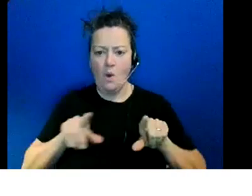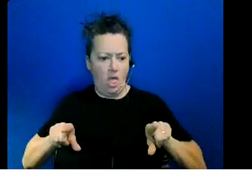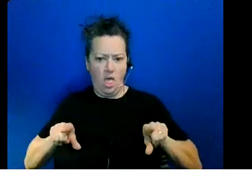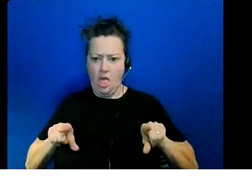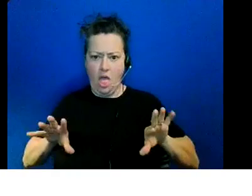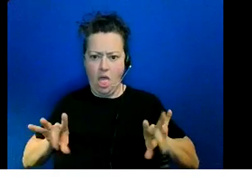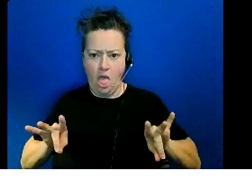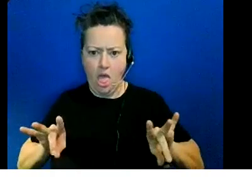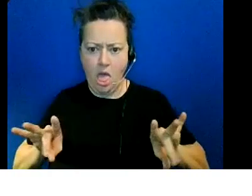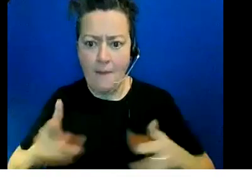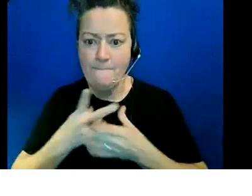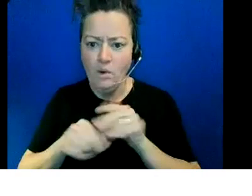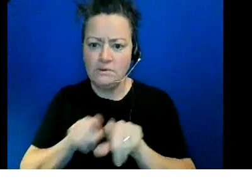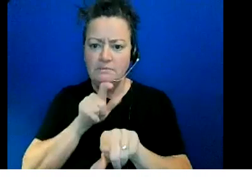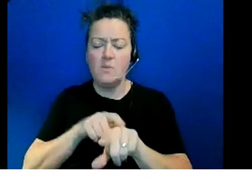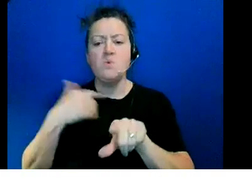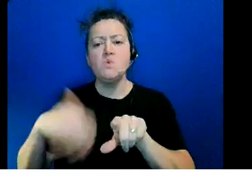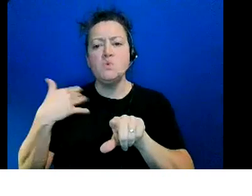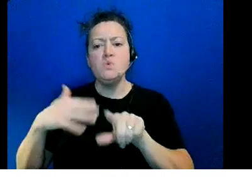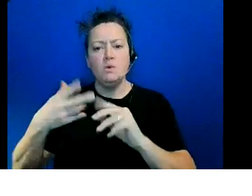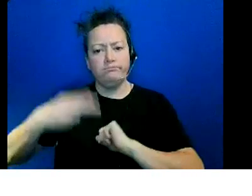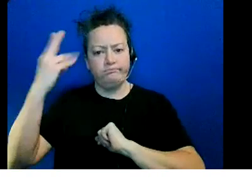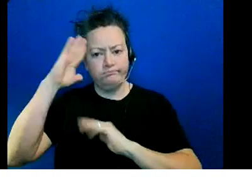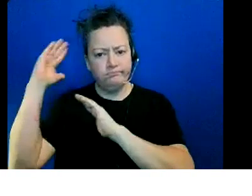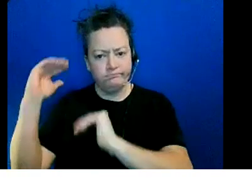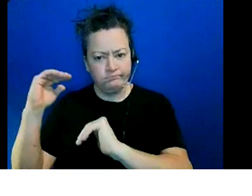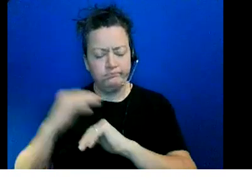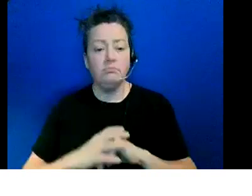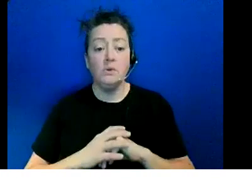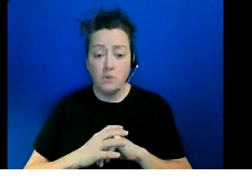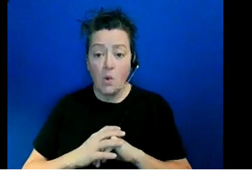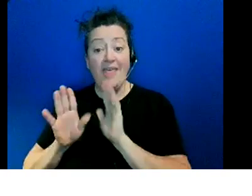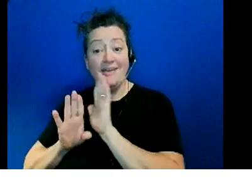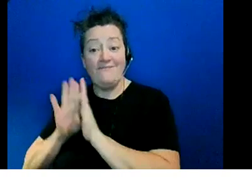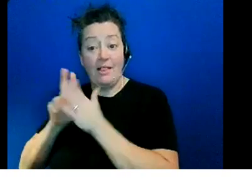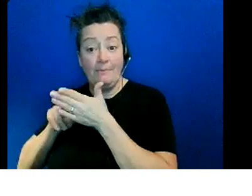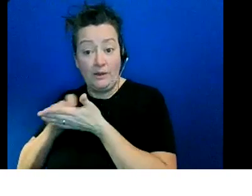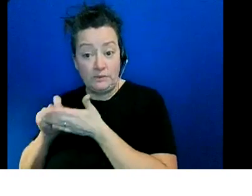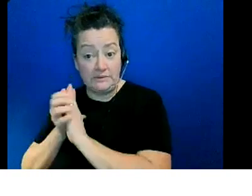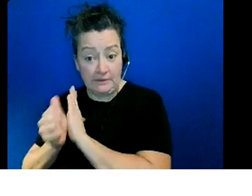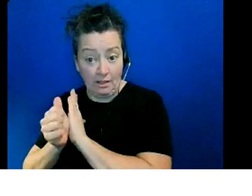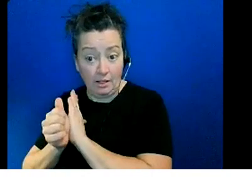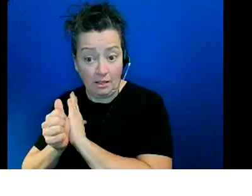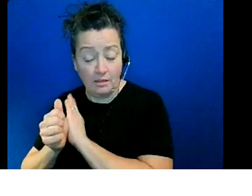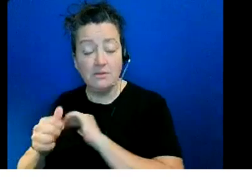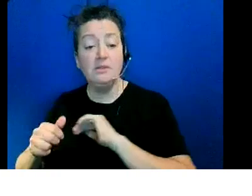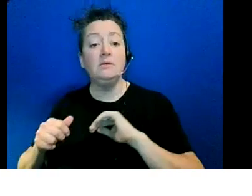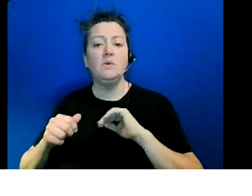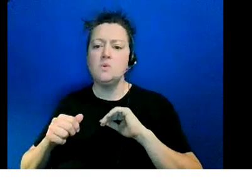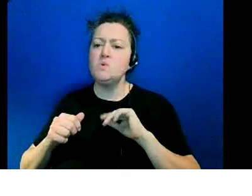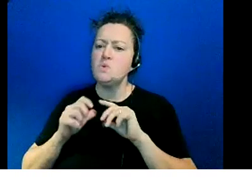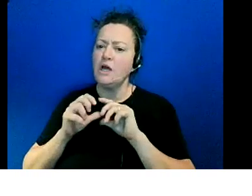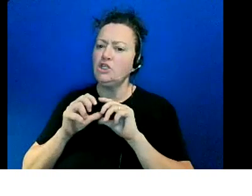expectations they are developing literacy skills and this is particularly hard for kids that are in upper